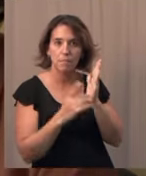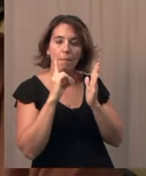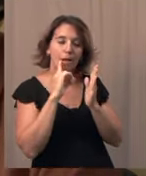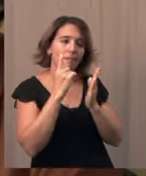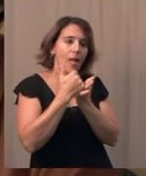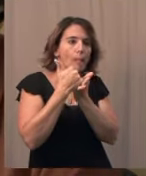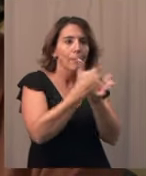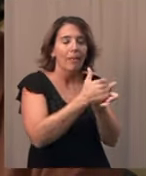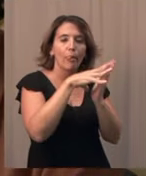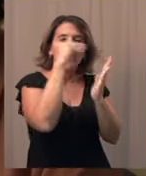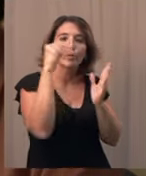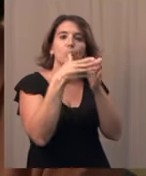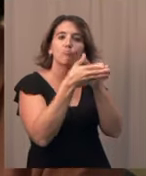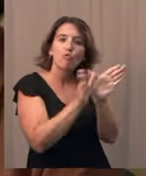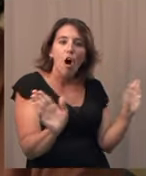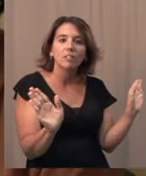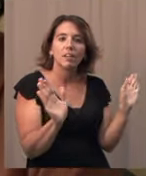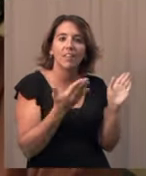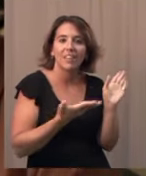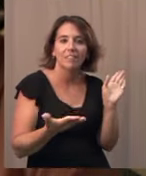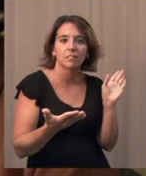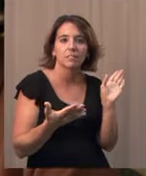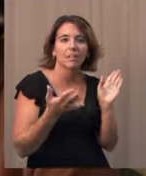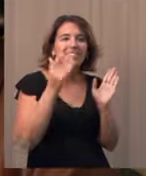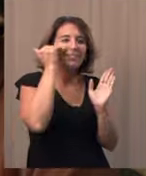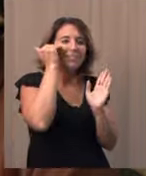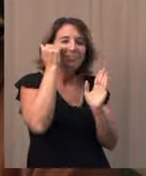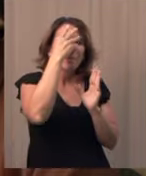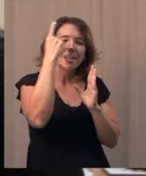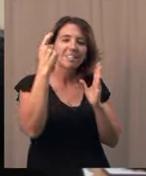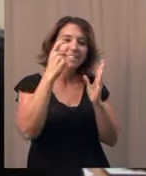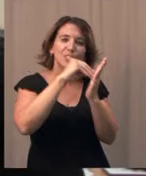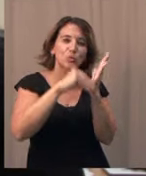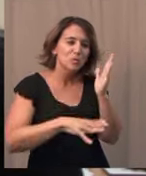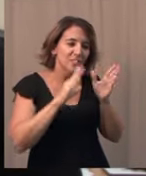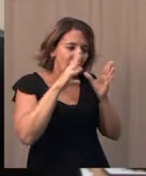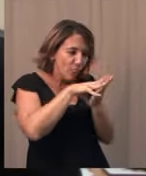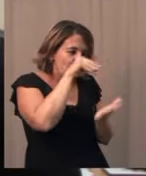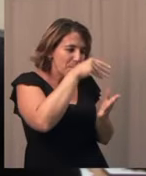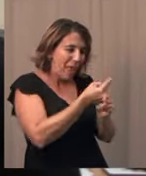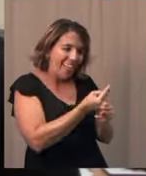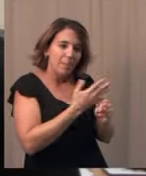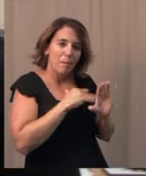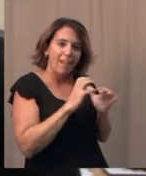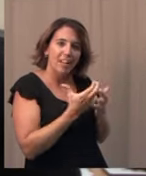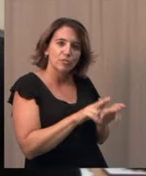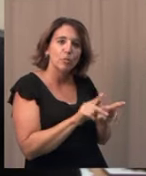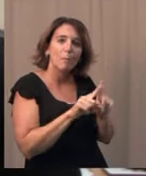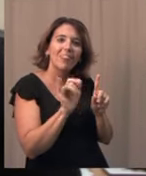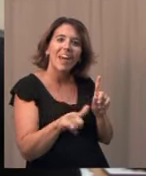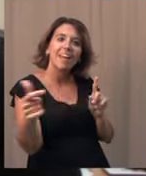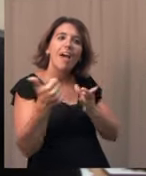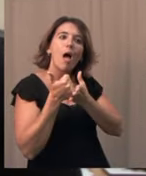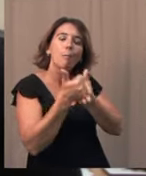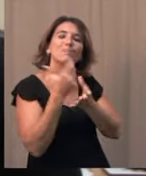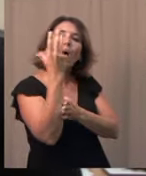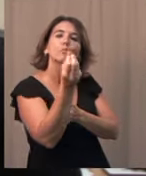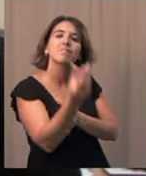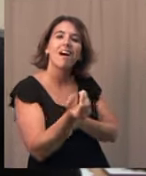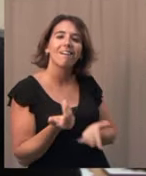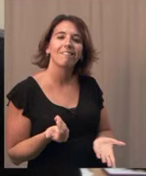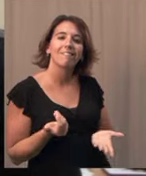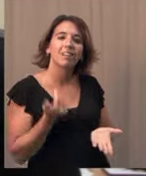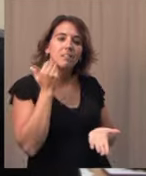include more than just the mathematics that they might learn in my classroom. Faculty encourage students to get involved outside of the